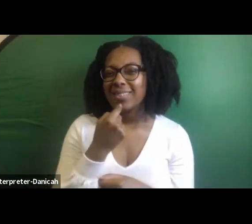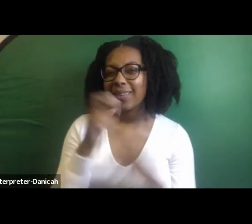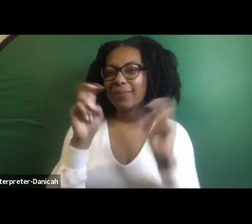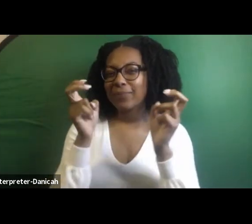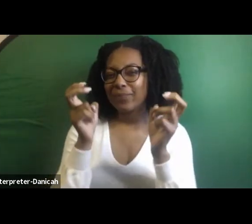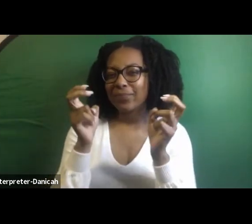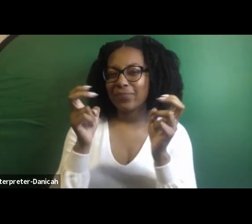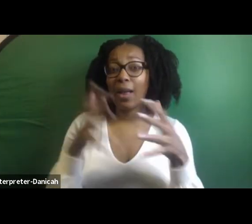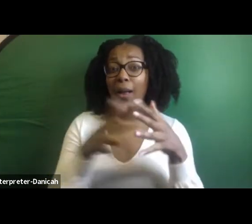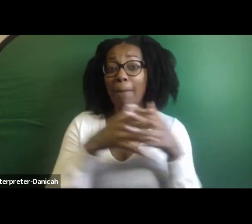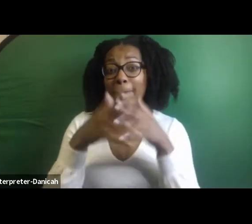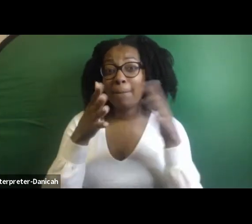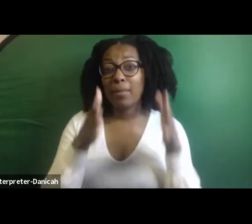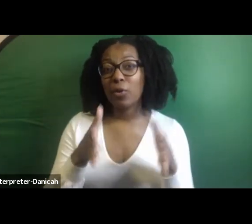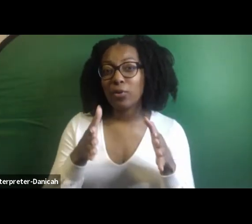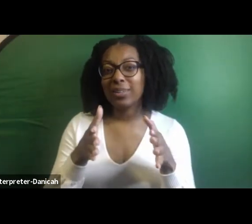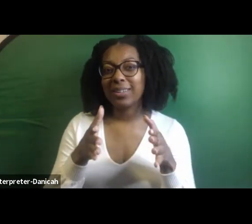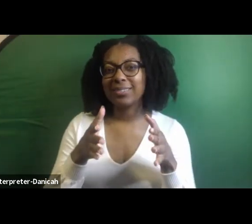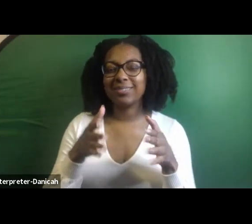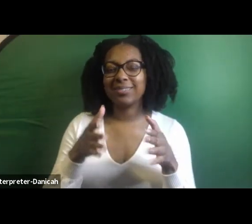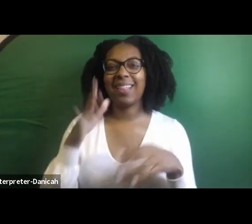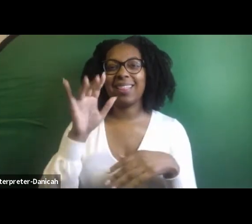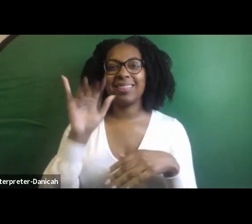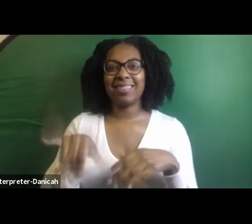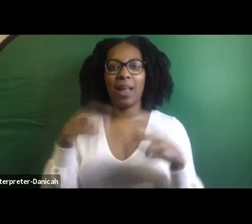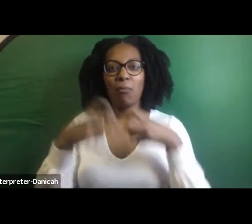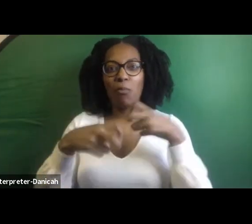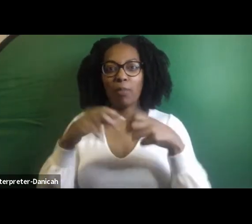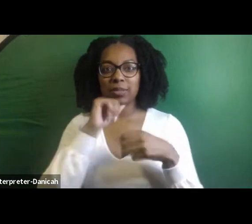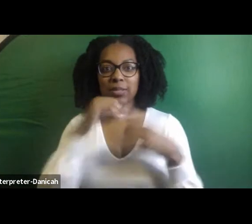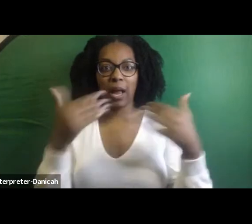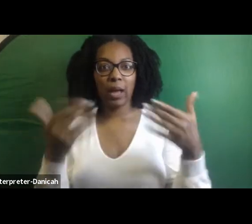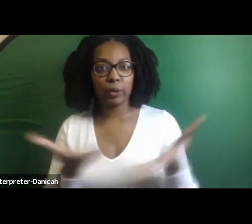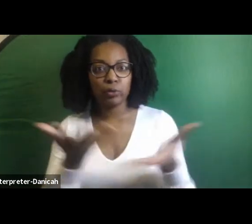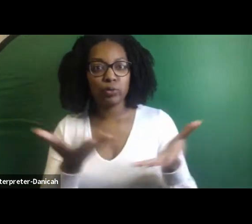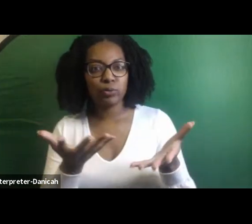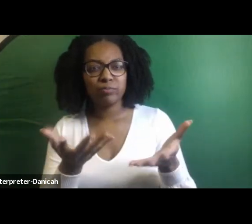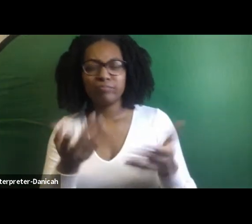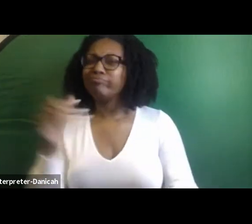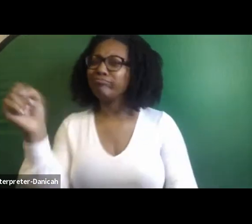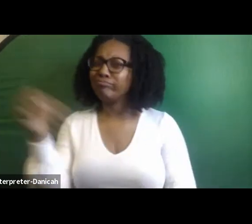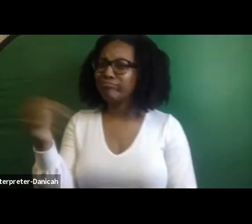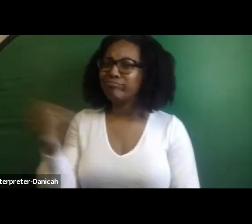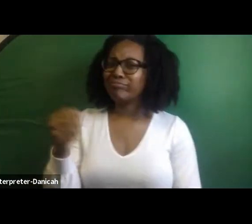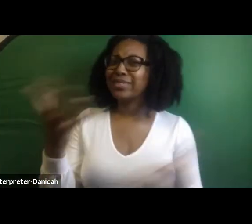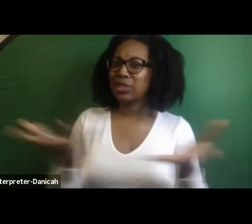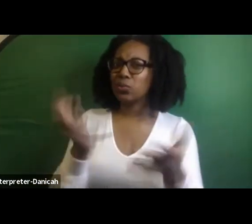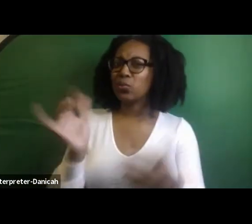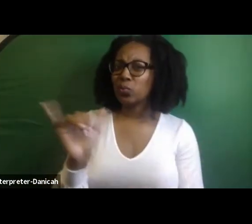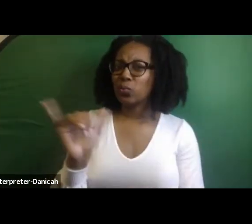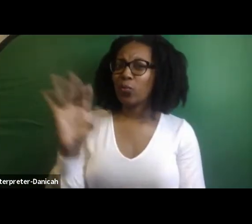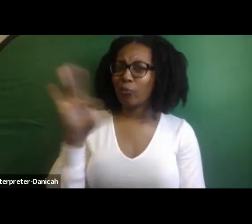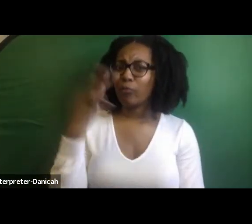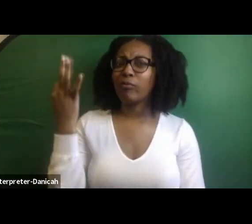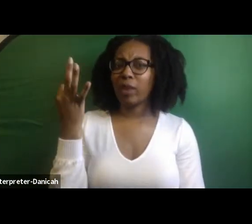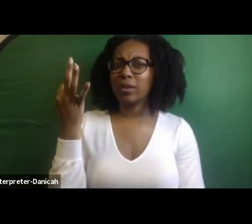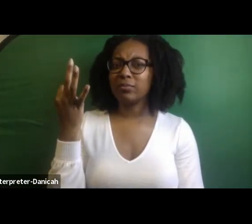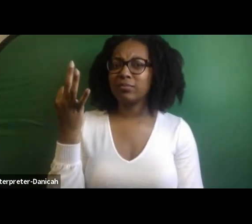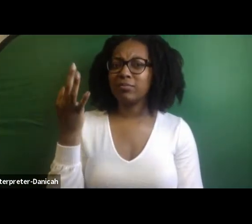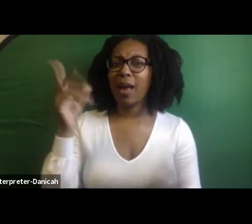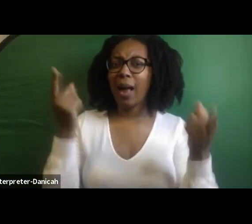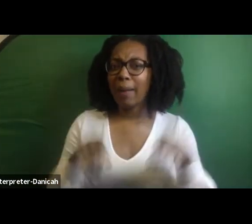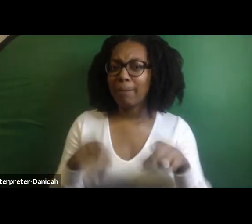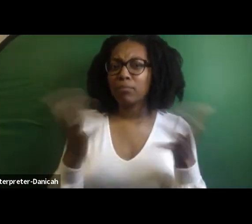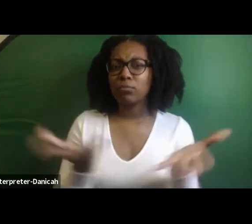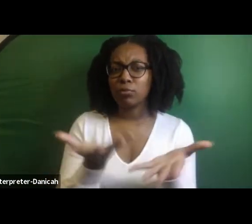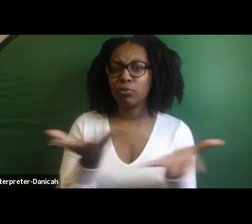I have learned is that when talking about issues, such sensitive issues, such as race, um, in a space also that thinks that they